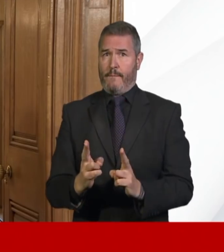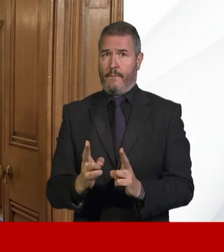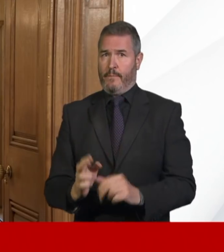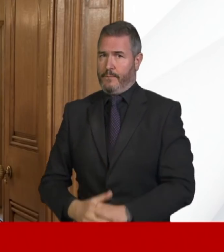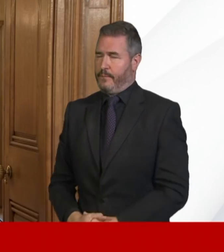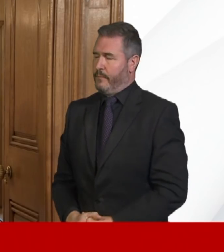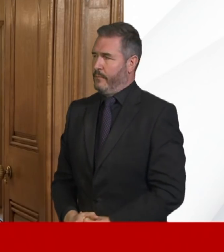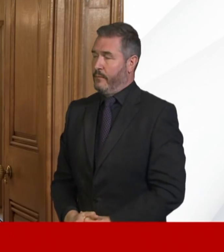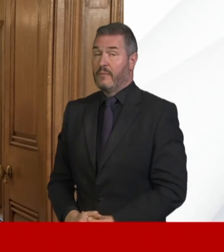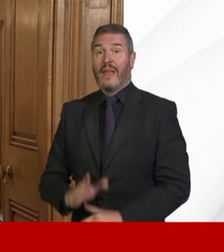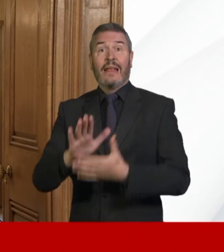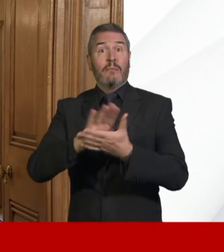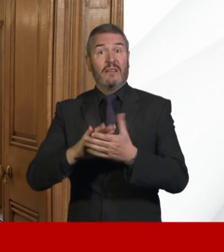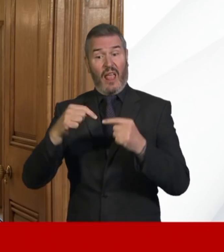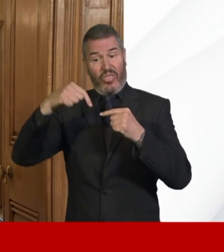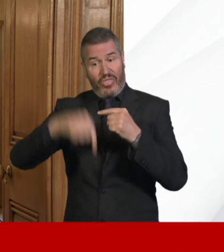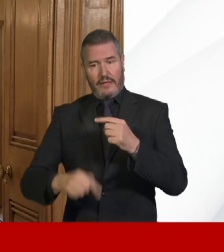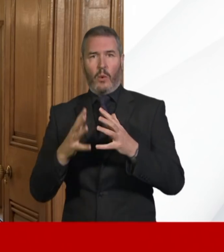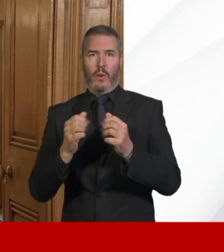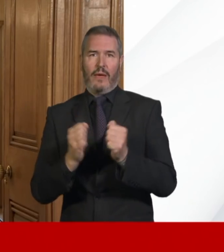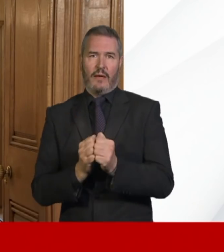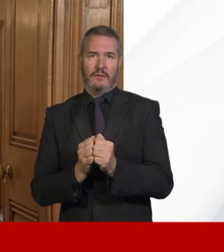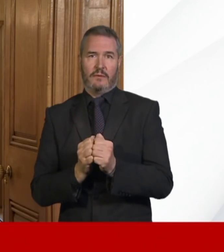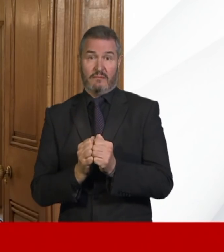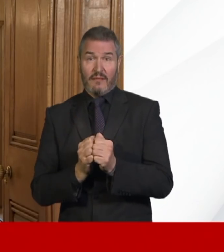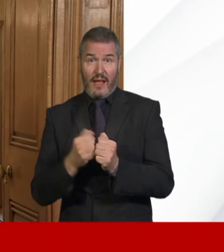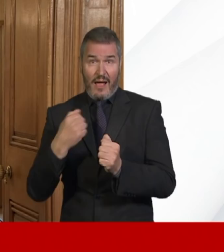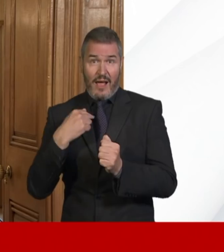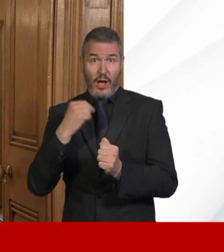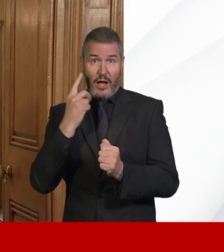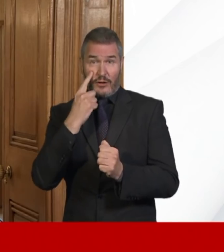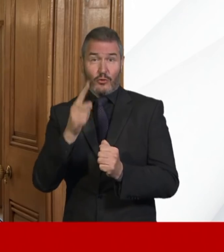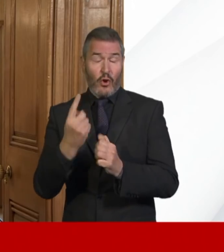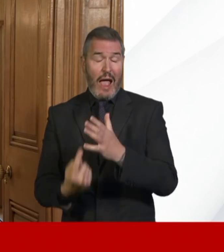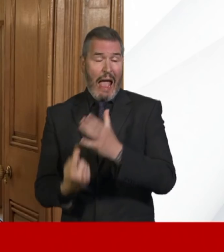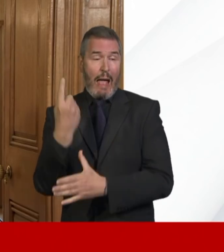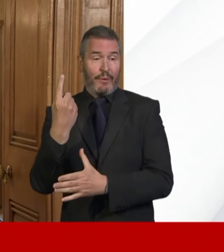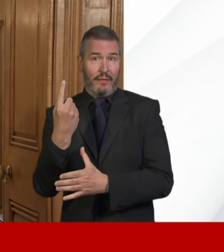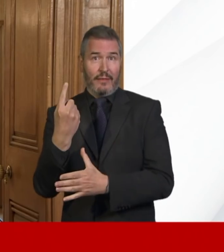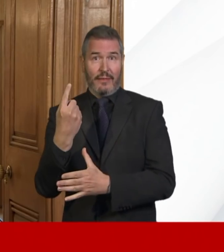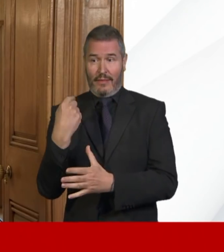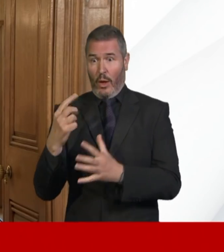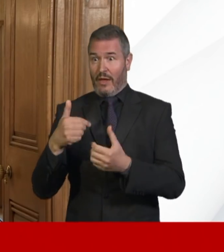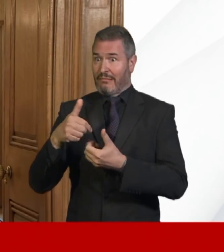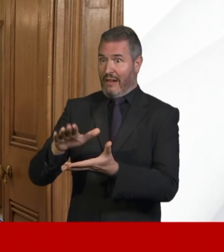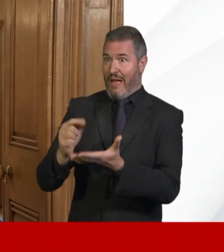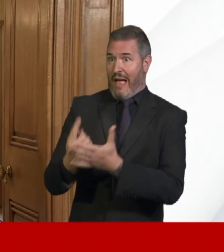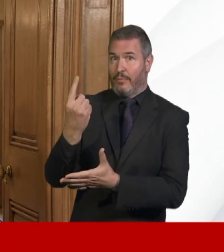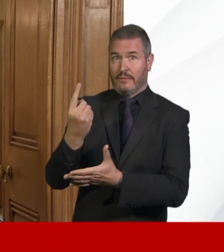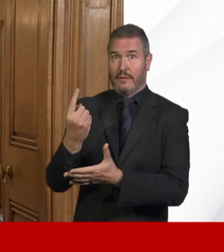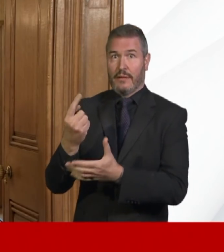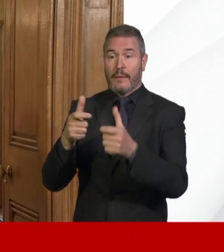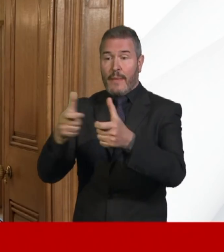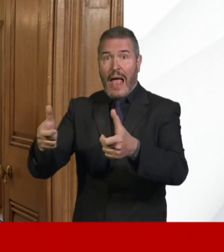And this weekend, I saw for myself firsthand the first deliveries being made. The packages